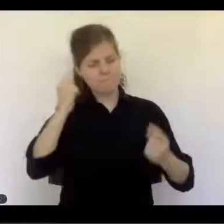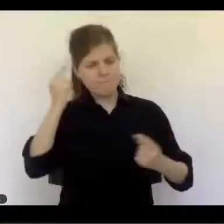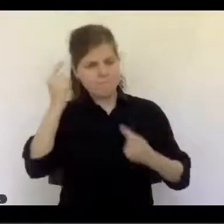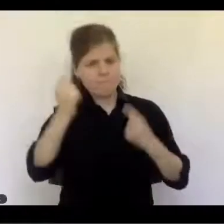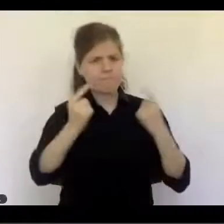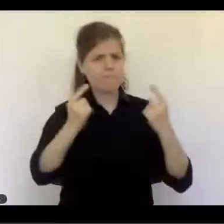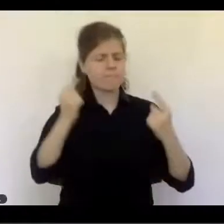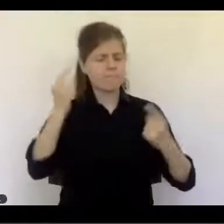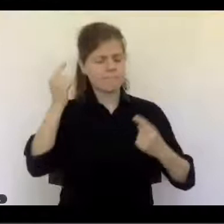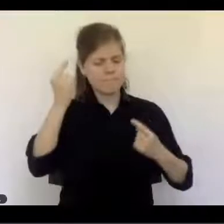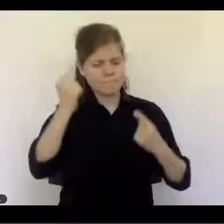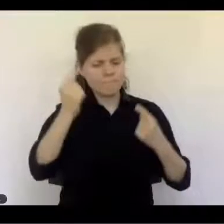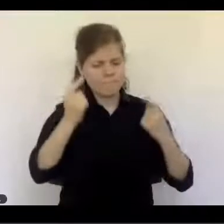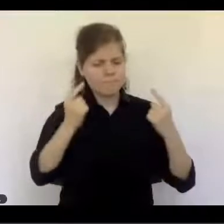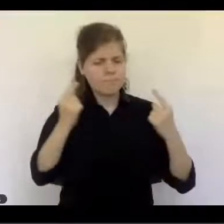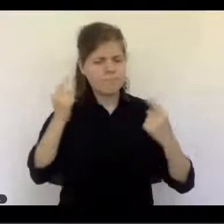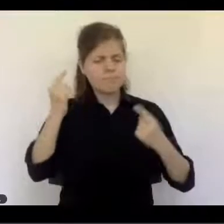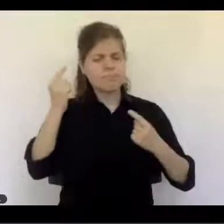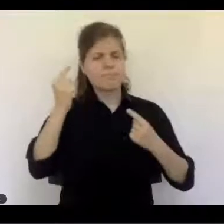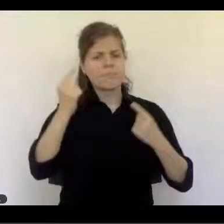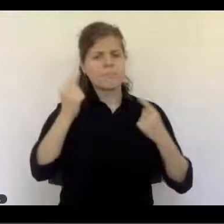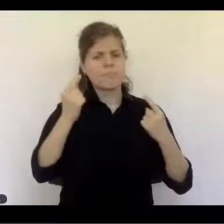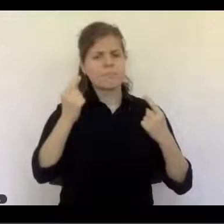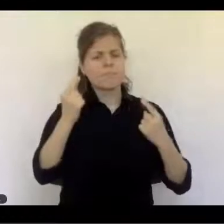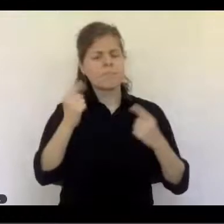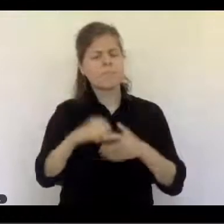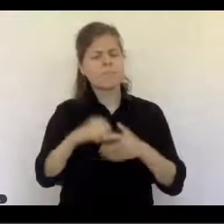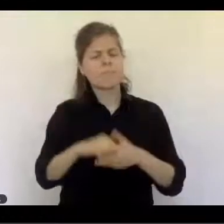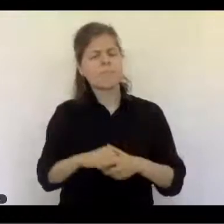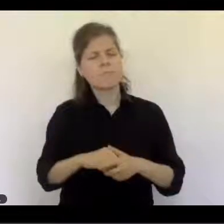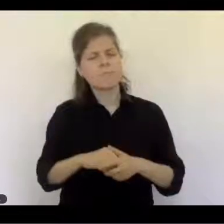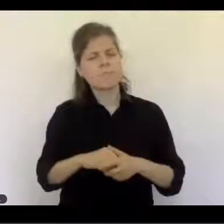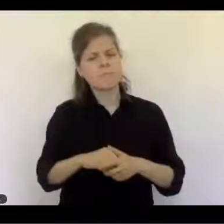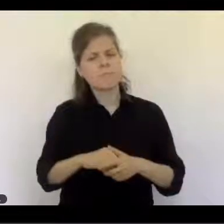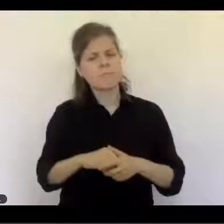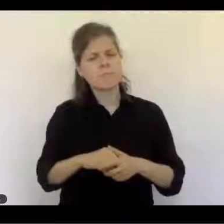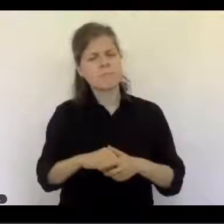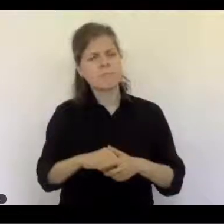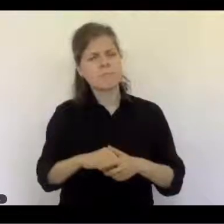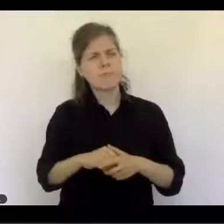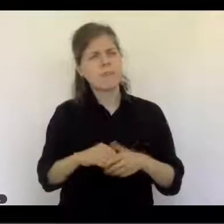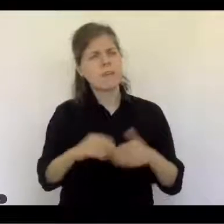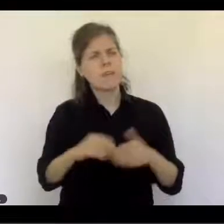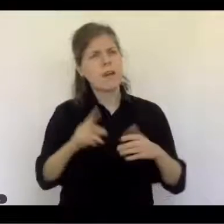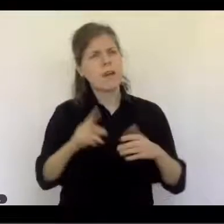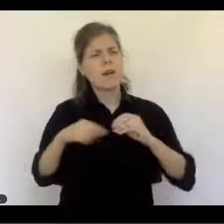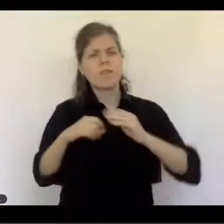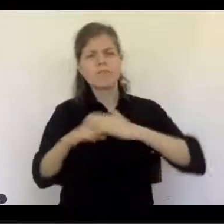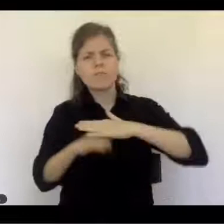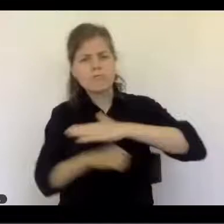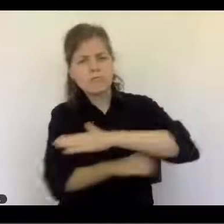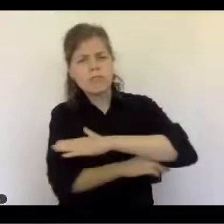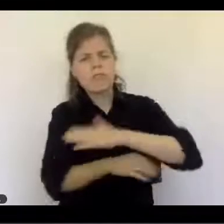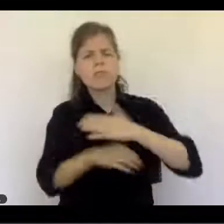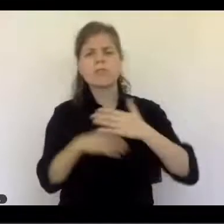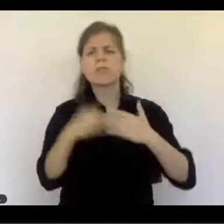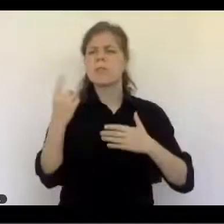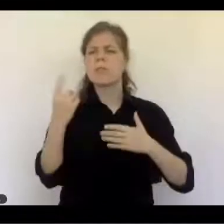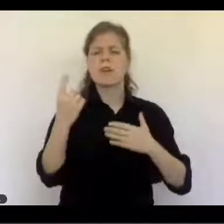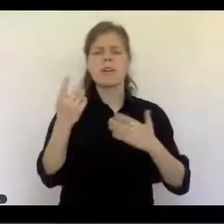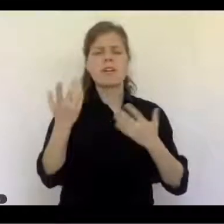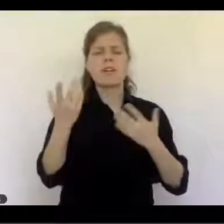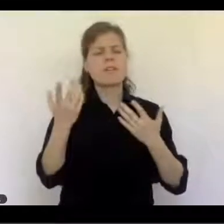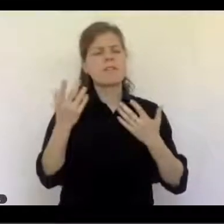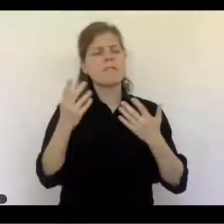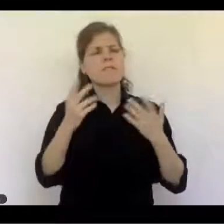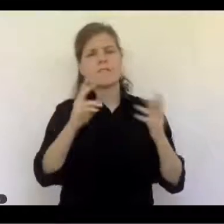the underpinnings, to reflect on the issues that have brought